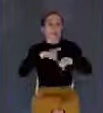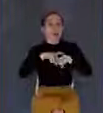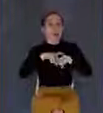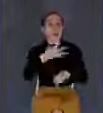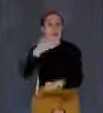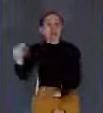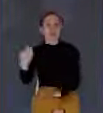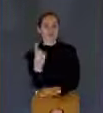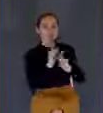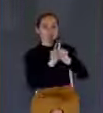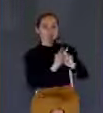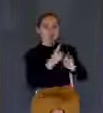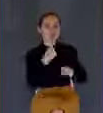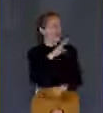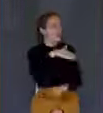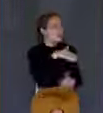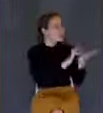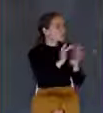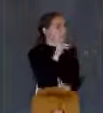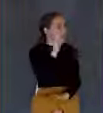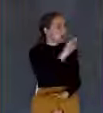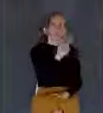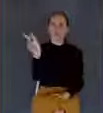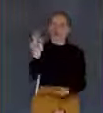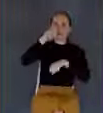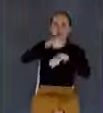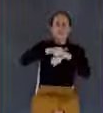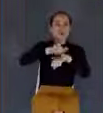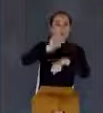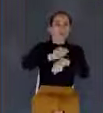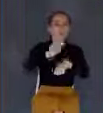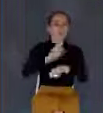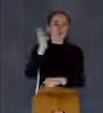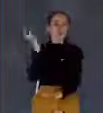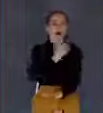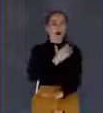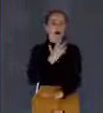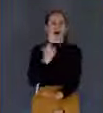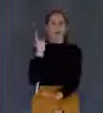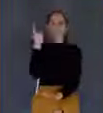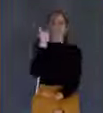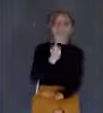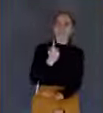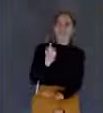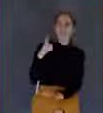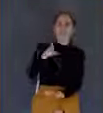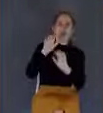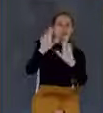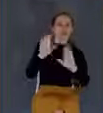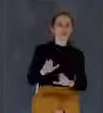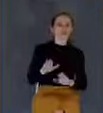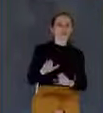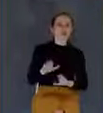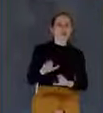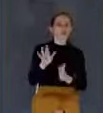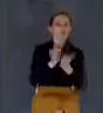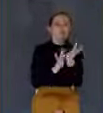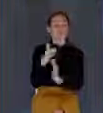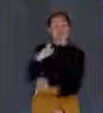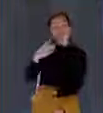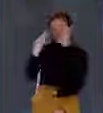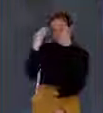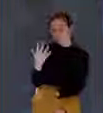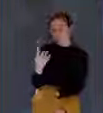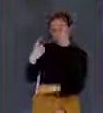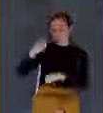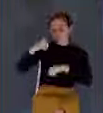And he said, Lord, just look at these stones. Look at these massive stones. And Jesus then said, there's not one of those stones that